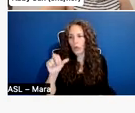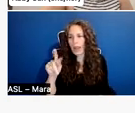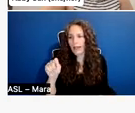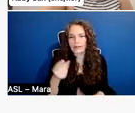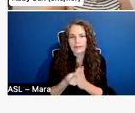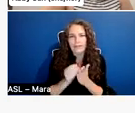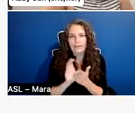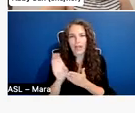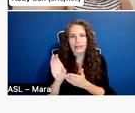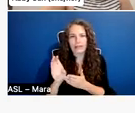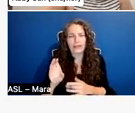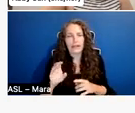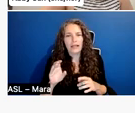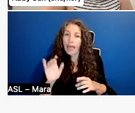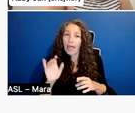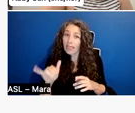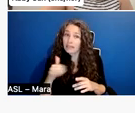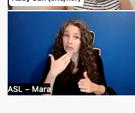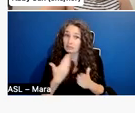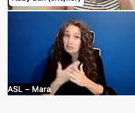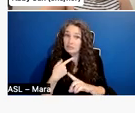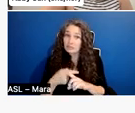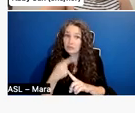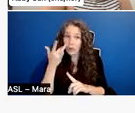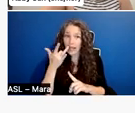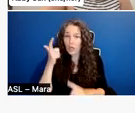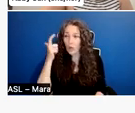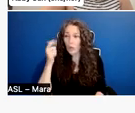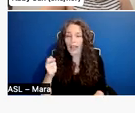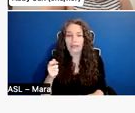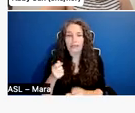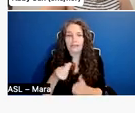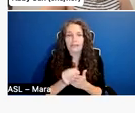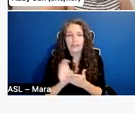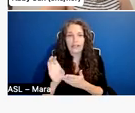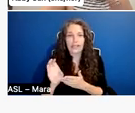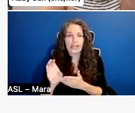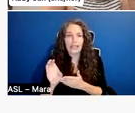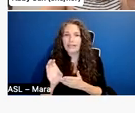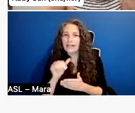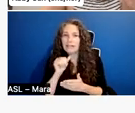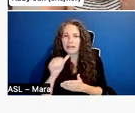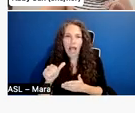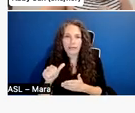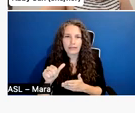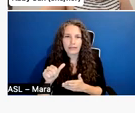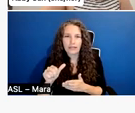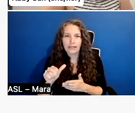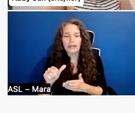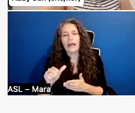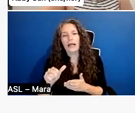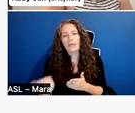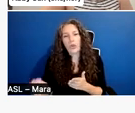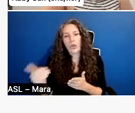uh, that can be really attractive because grant funding is not recoupable for usually there are recoupable